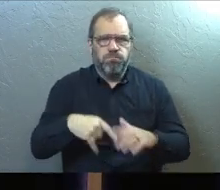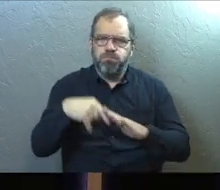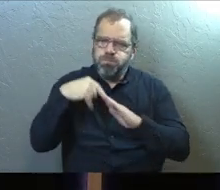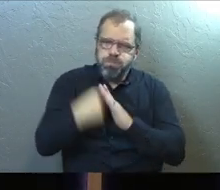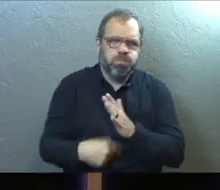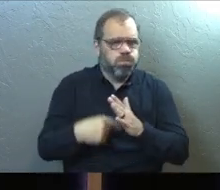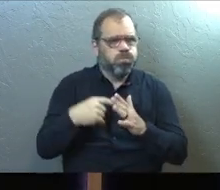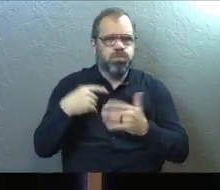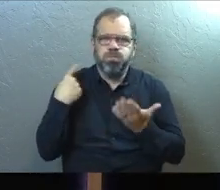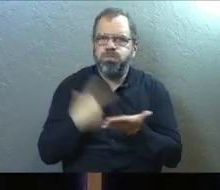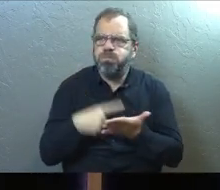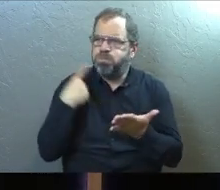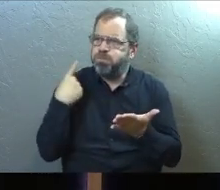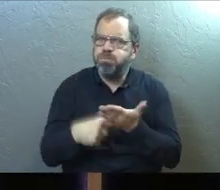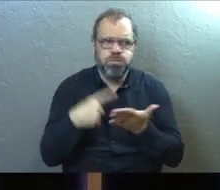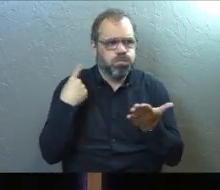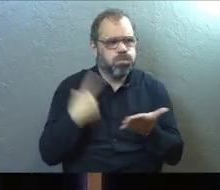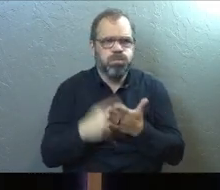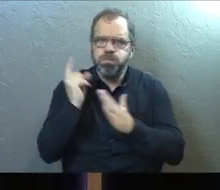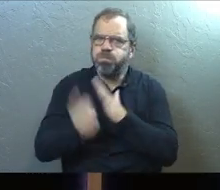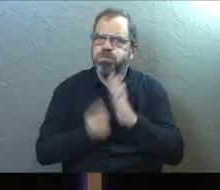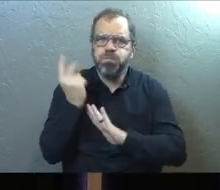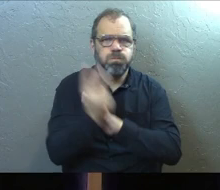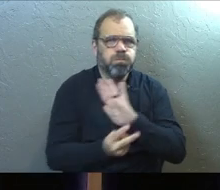it. It's all over.